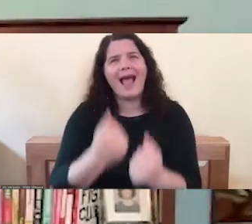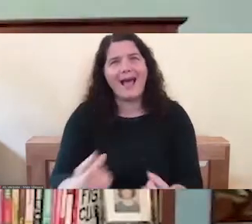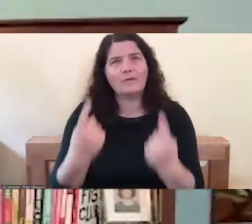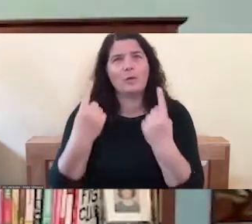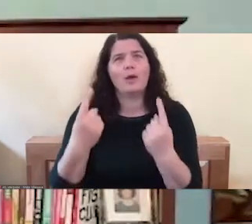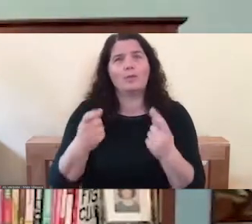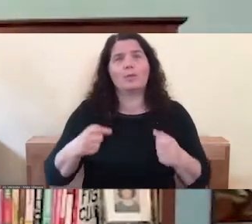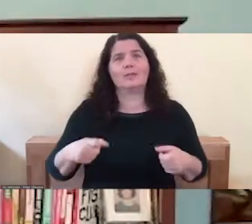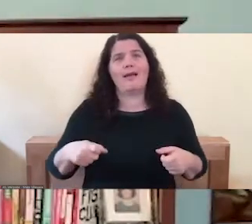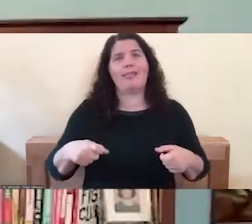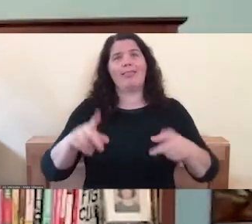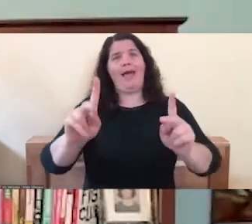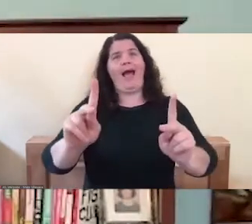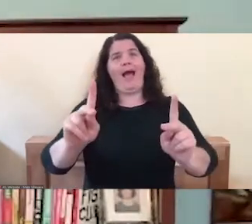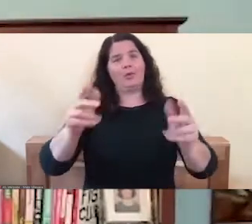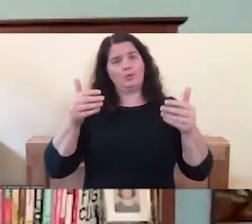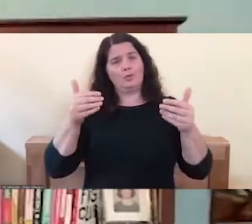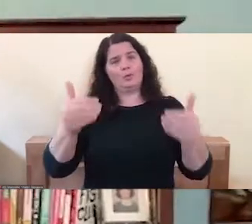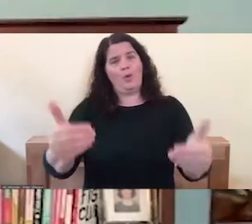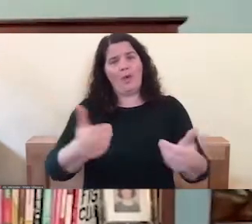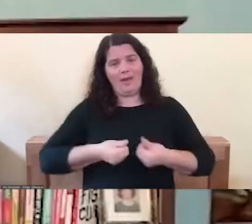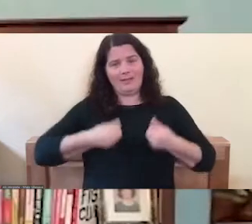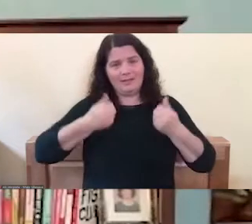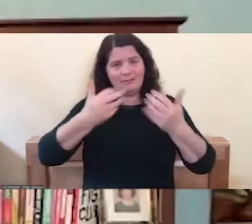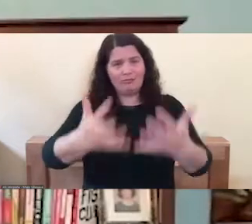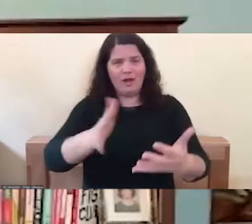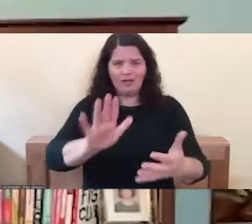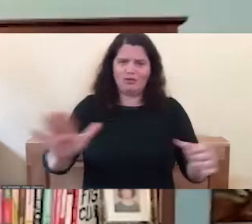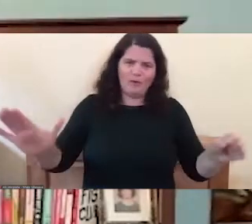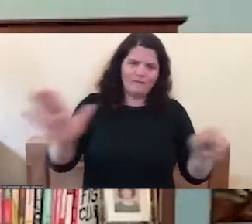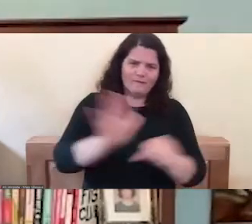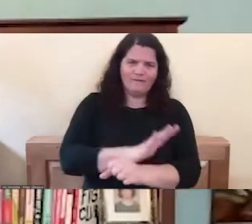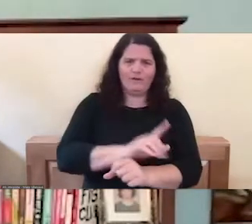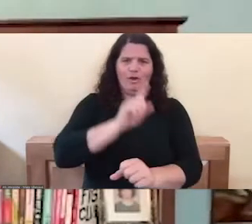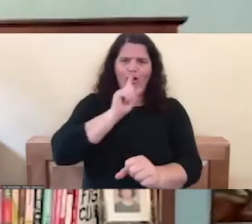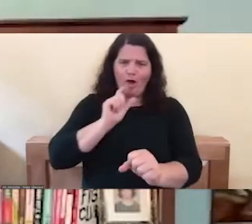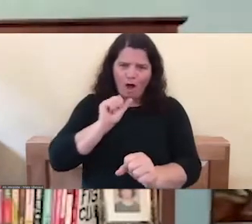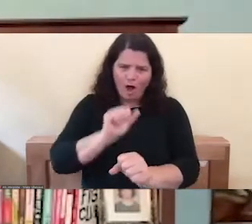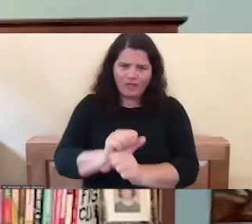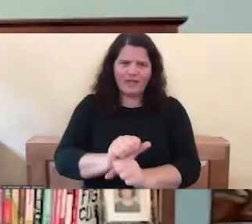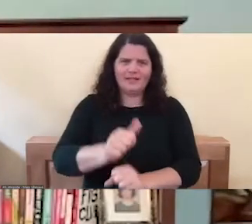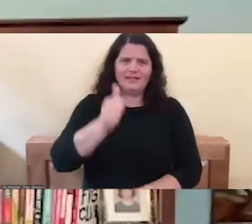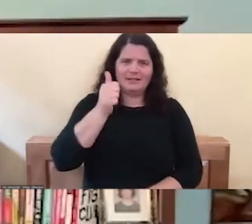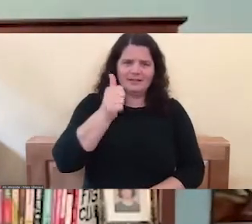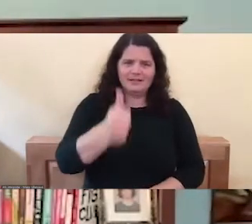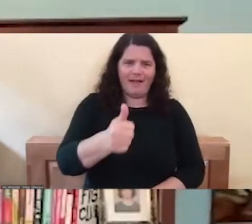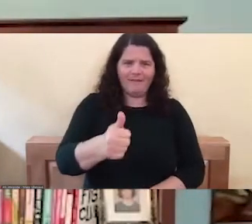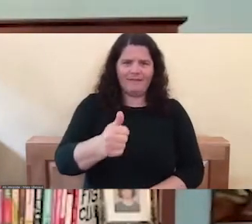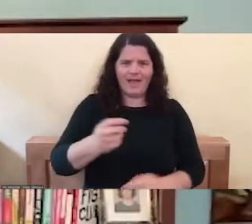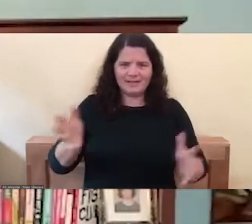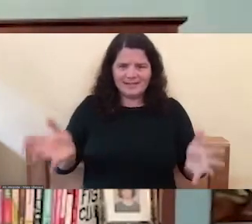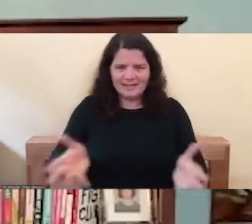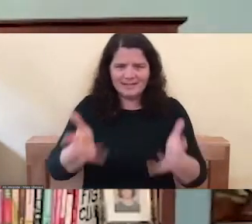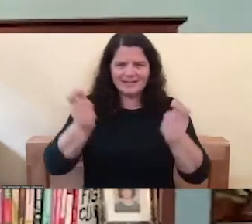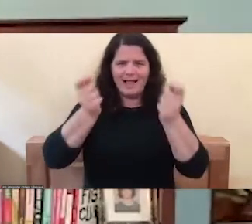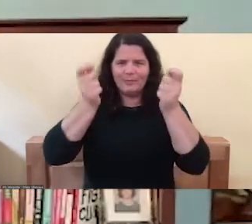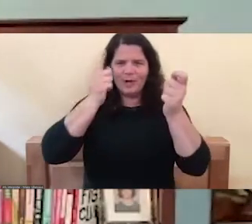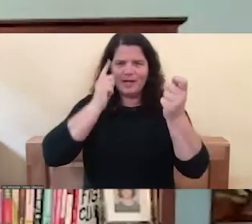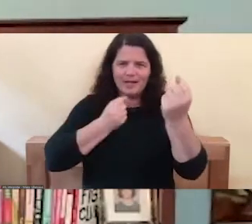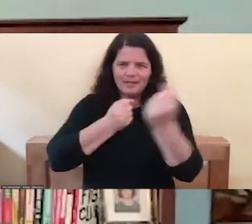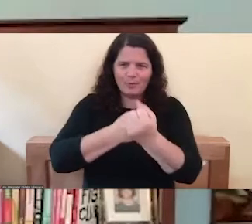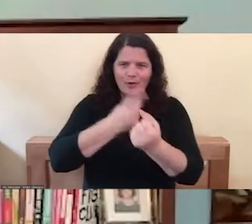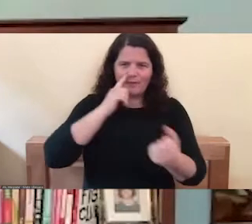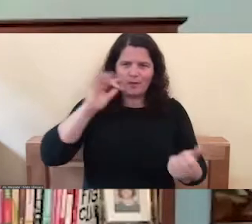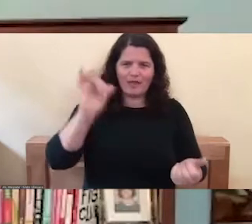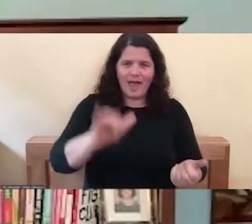full authentic self and was celebrated for it and supported for it, could you imagine how